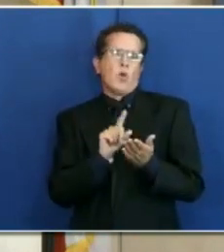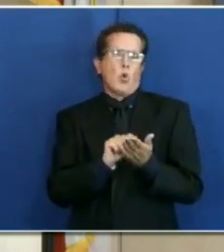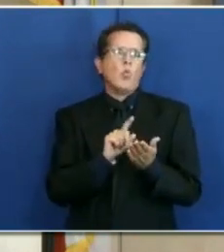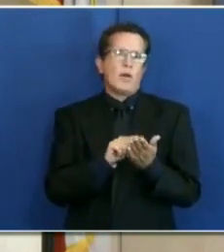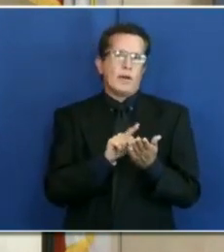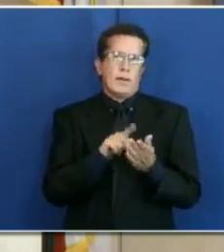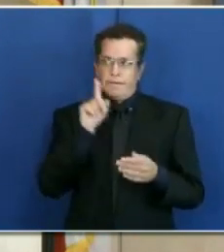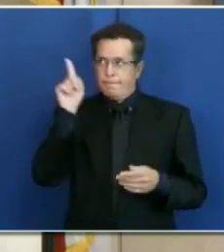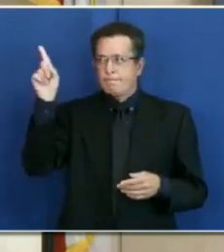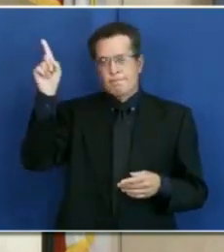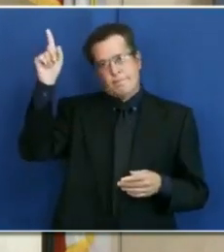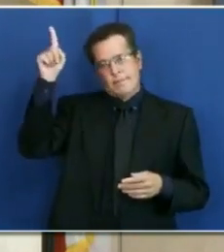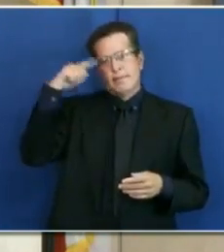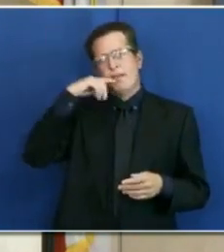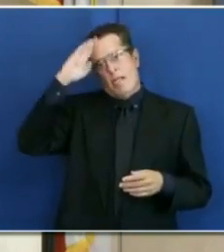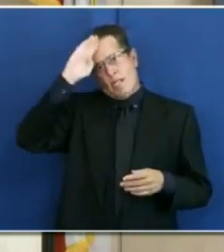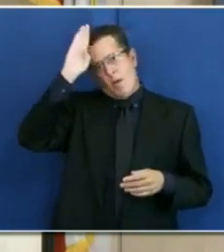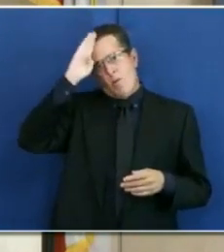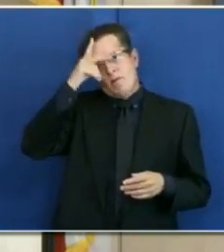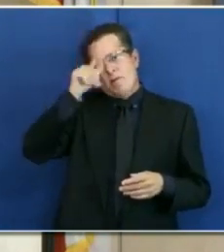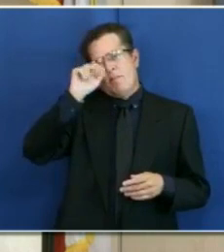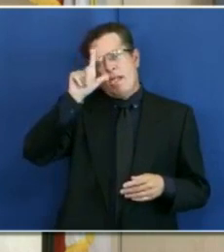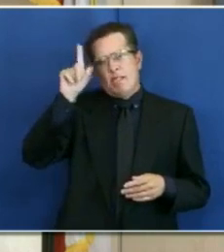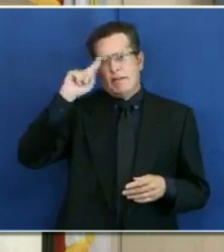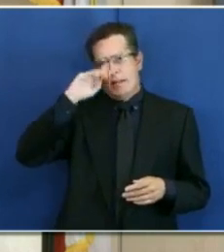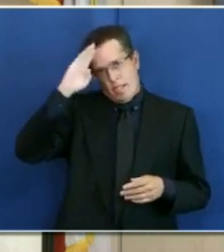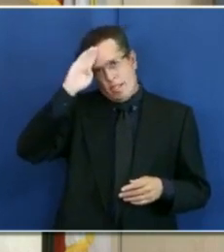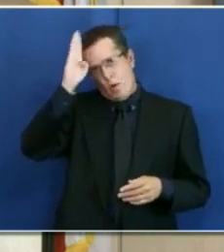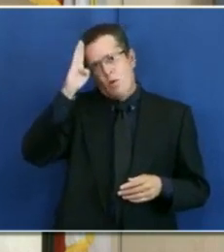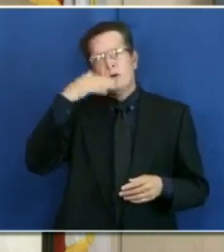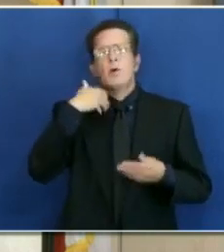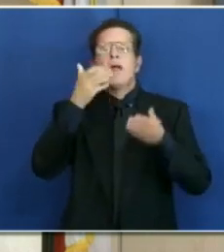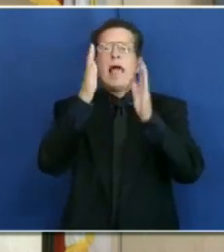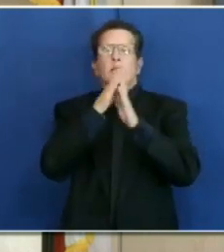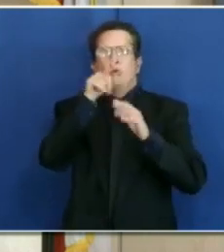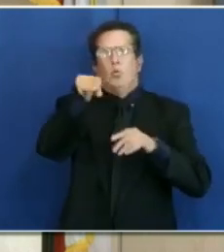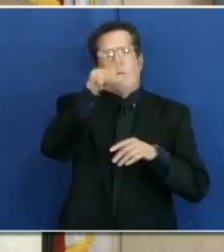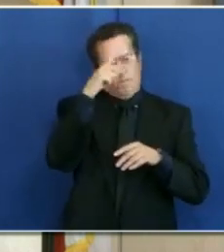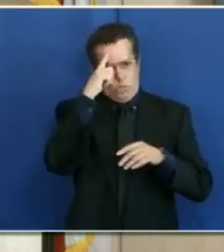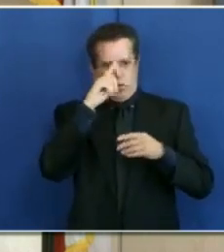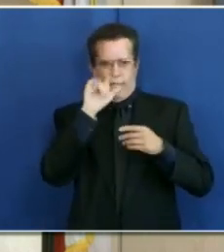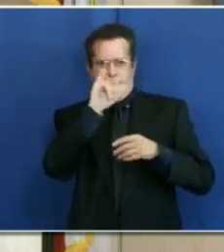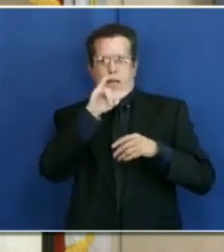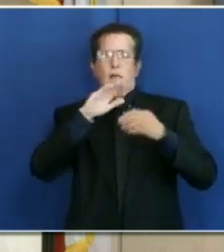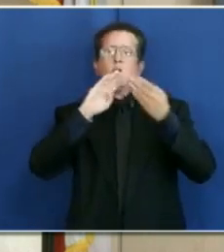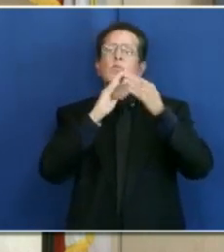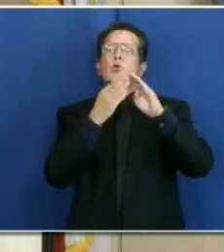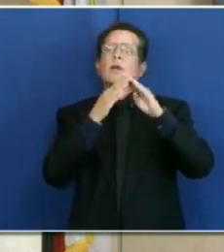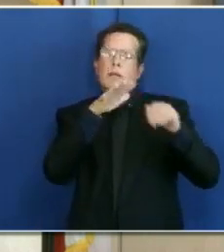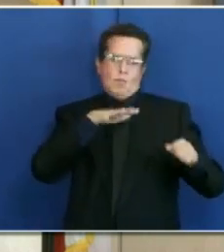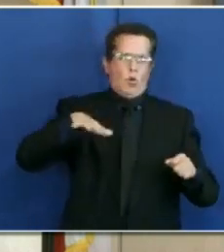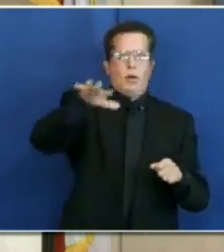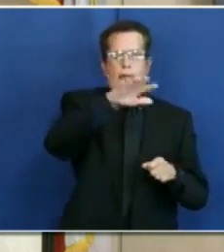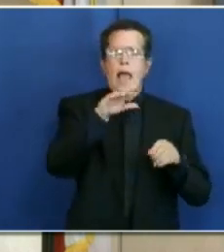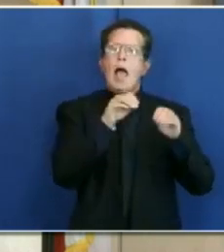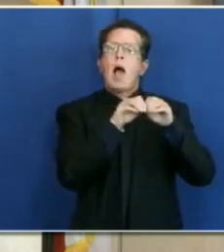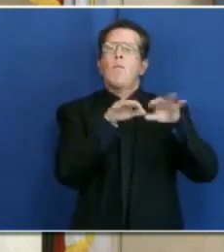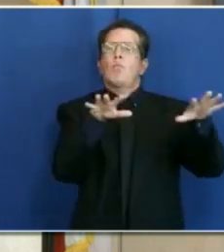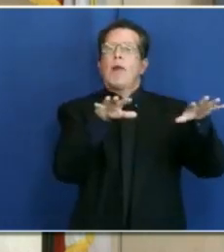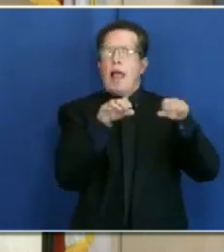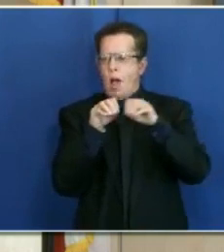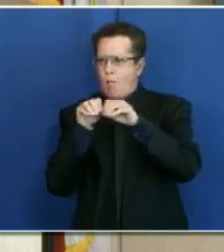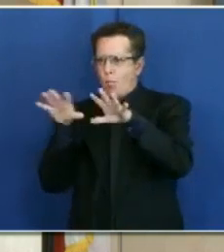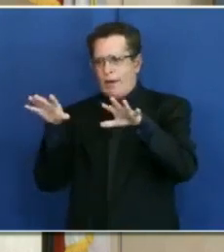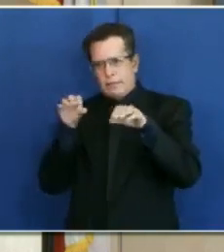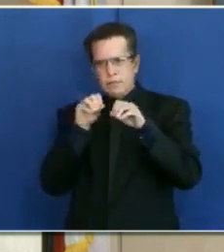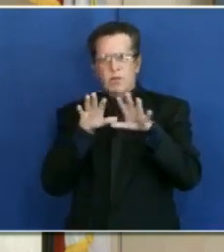Hello. My question has to do with community outbreak locations. We in the media, we